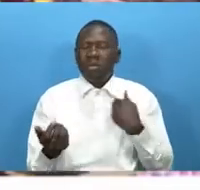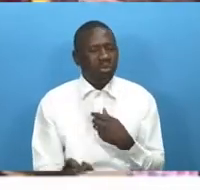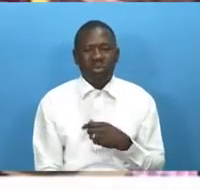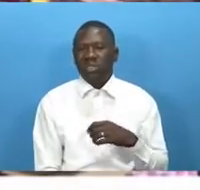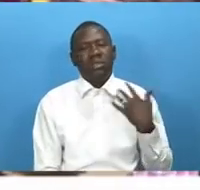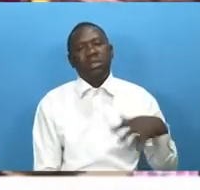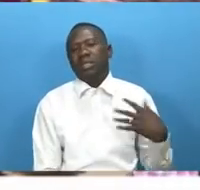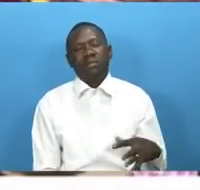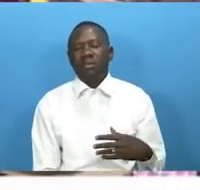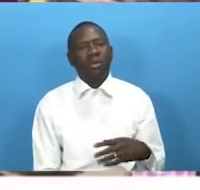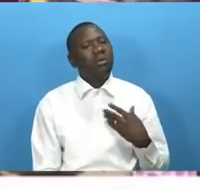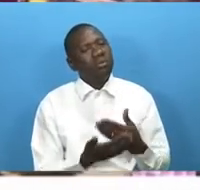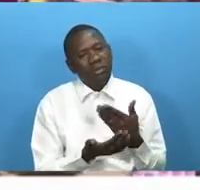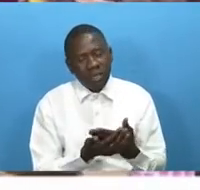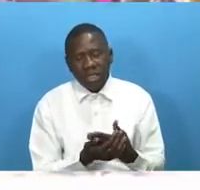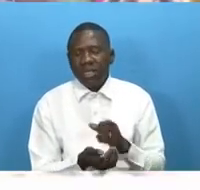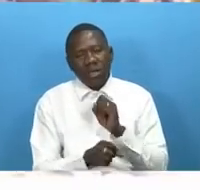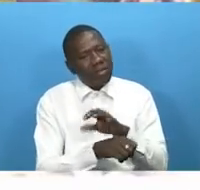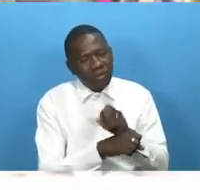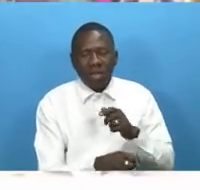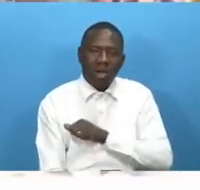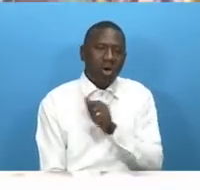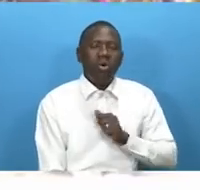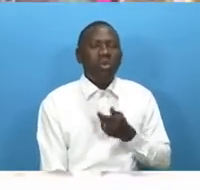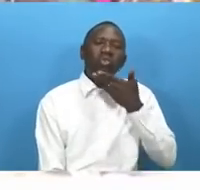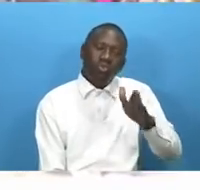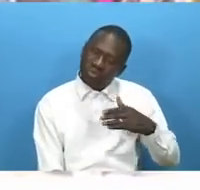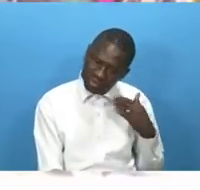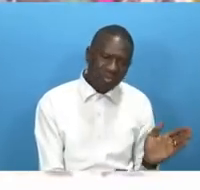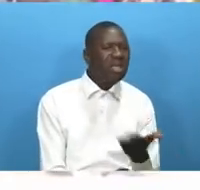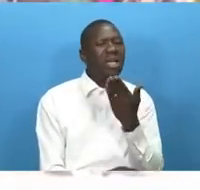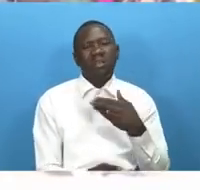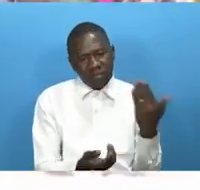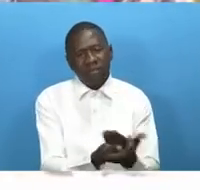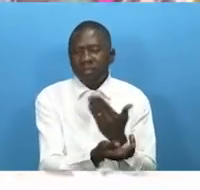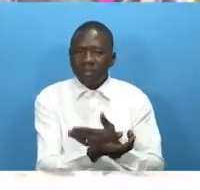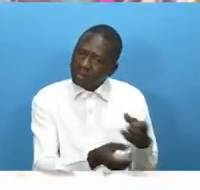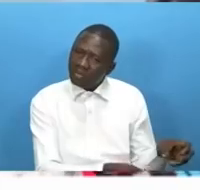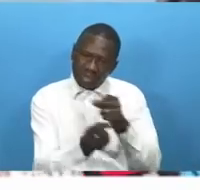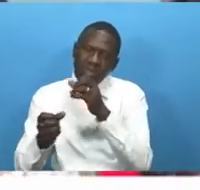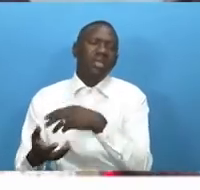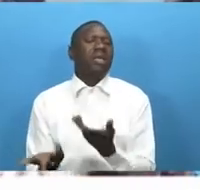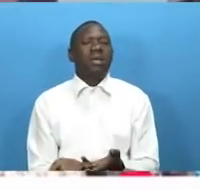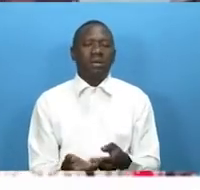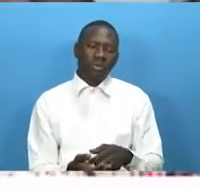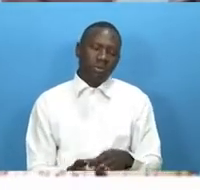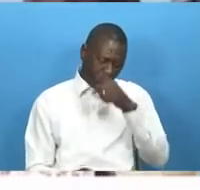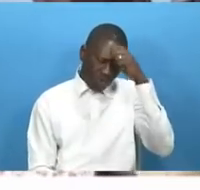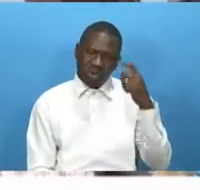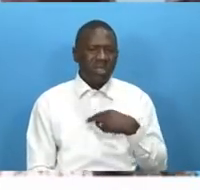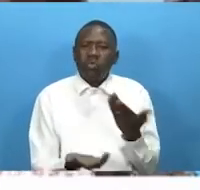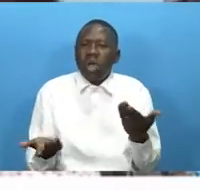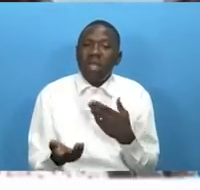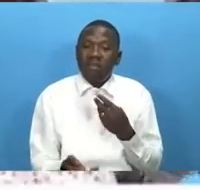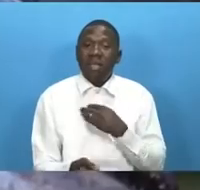should venture into fishing almost all fishermen here are foreigners that is why the prices are high yes photo camera came to